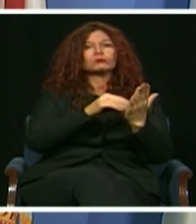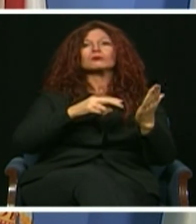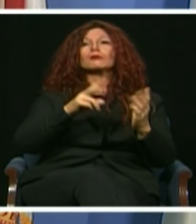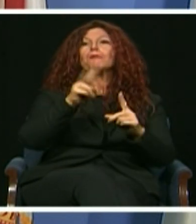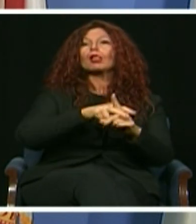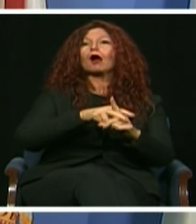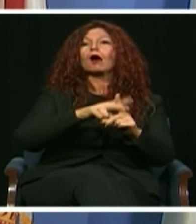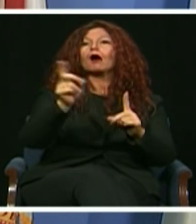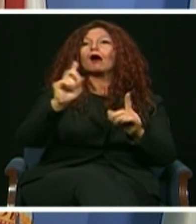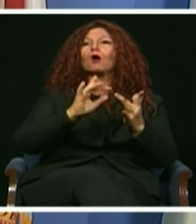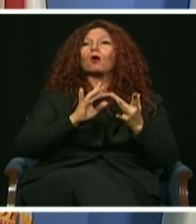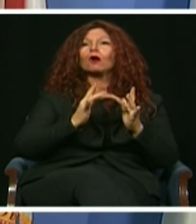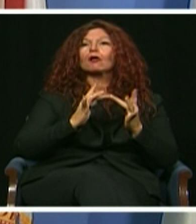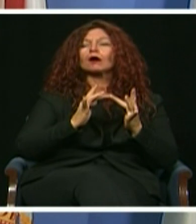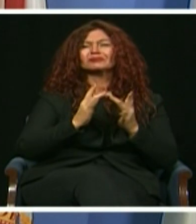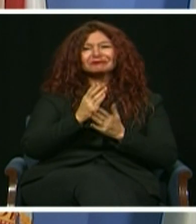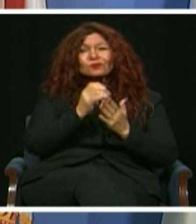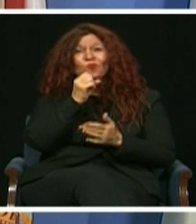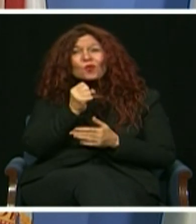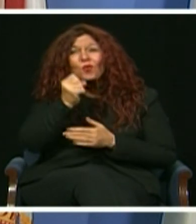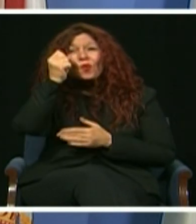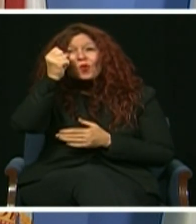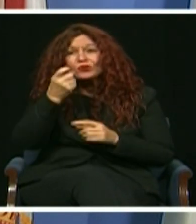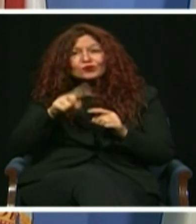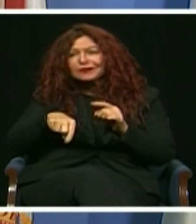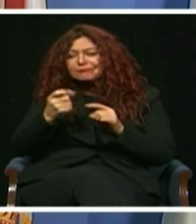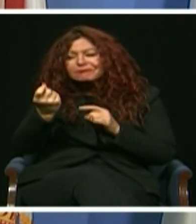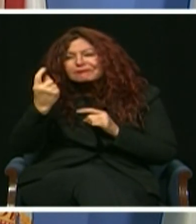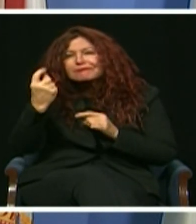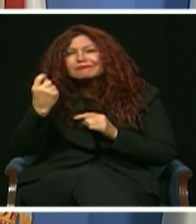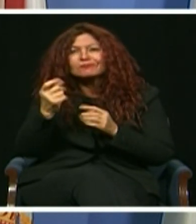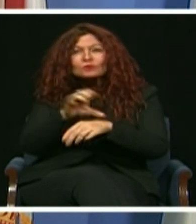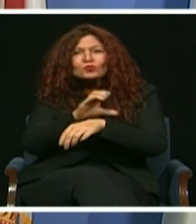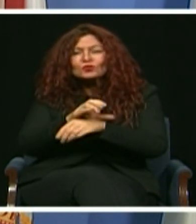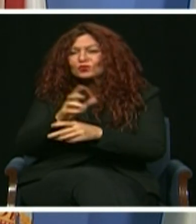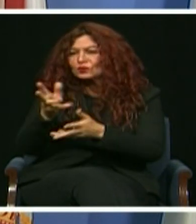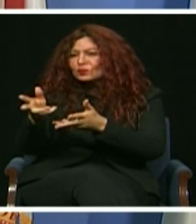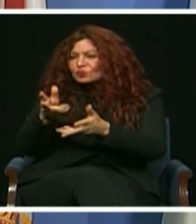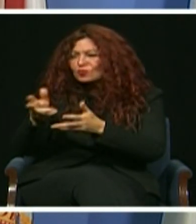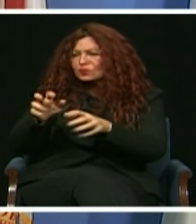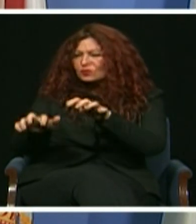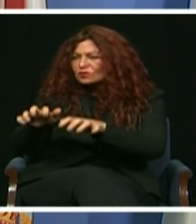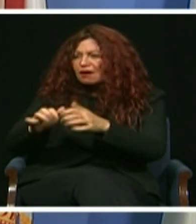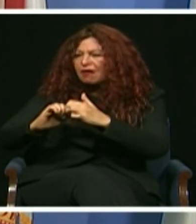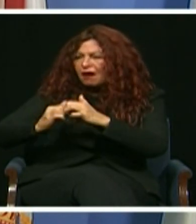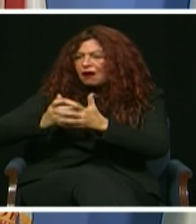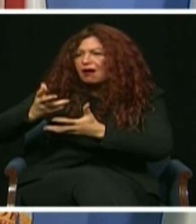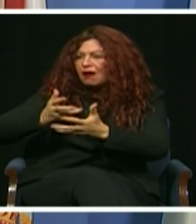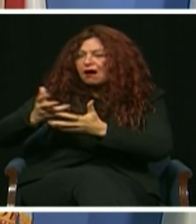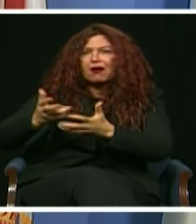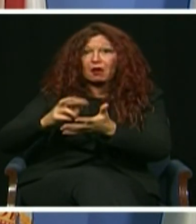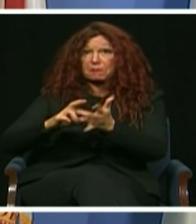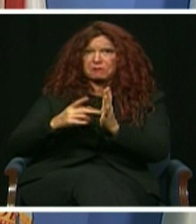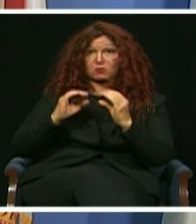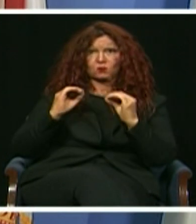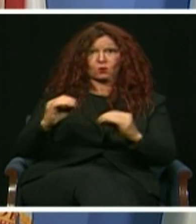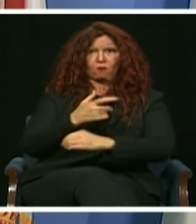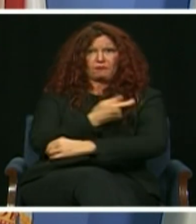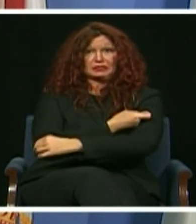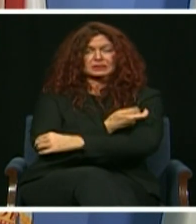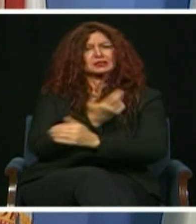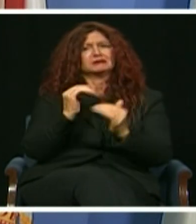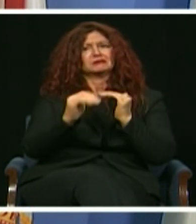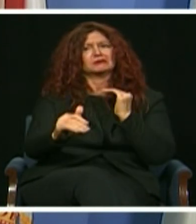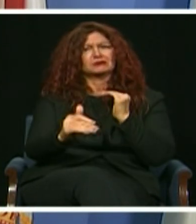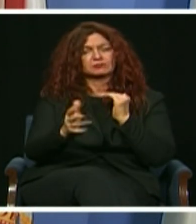-profit, community, and faith-based organizations to get the vaccines to those who are hardest to reach. And this is why, since